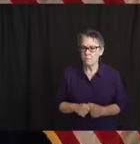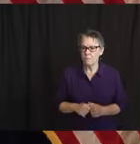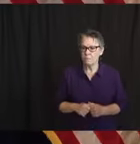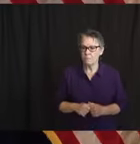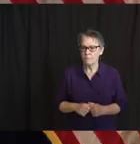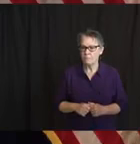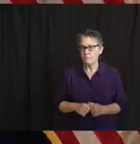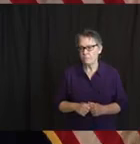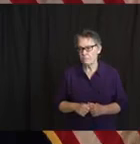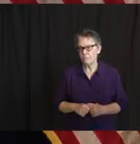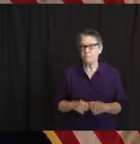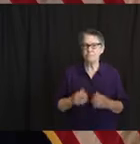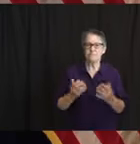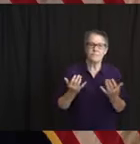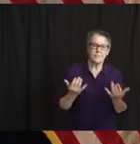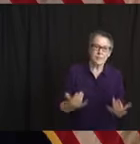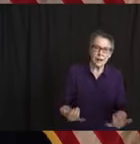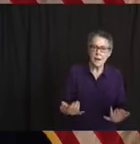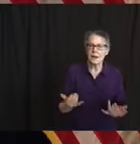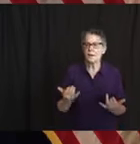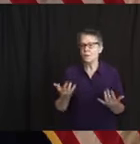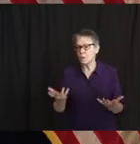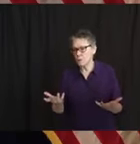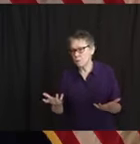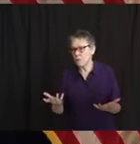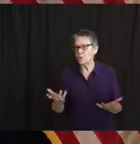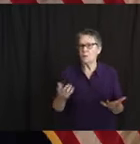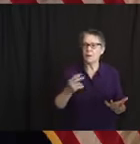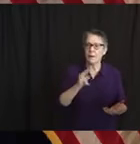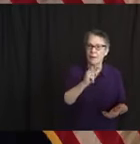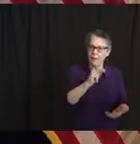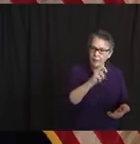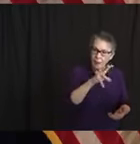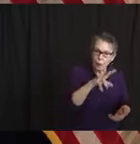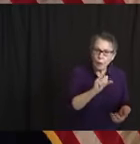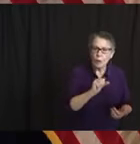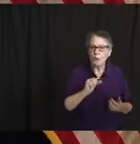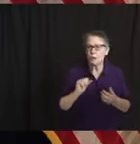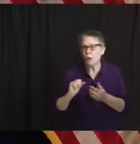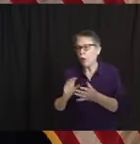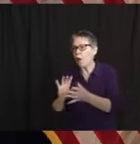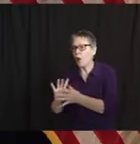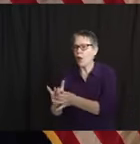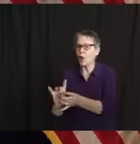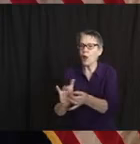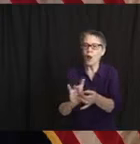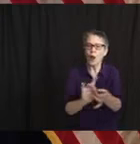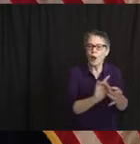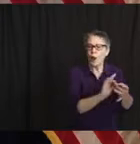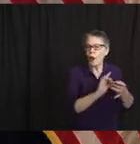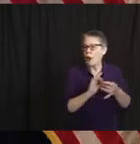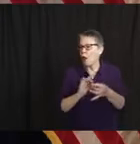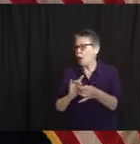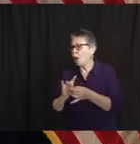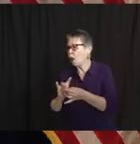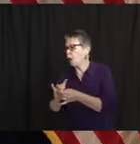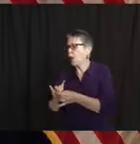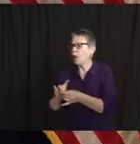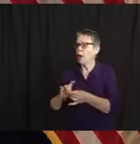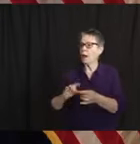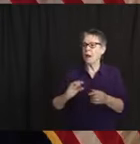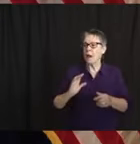speak to it. You get an impression sometimes that there's a disproportionate amount of weight in one